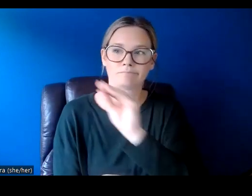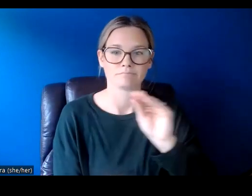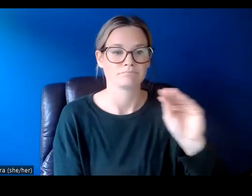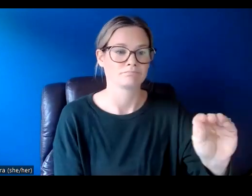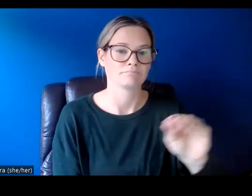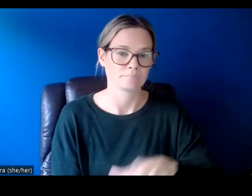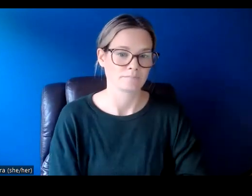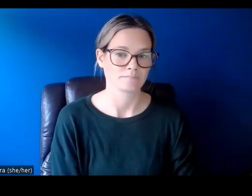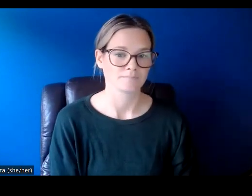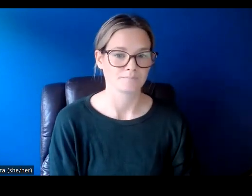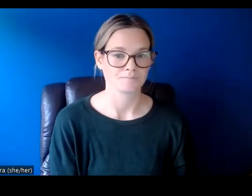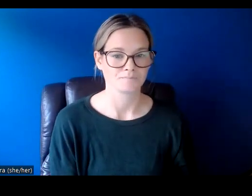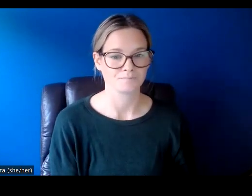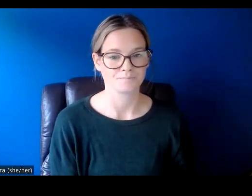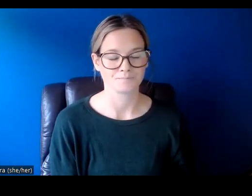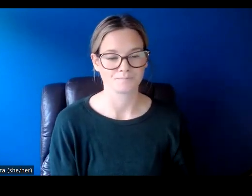onto the screen.